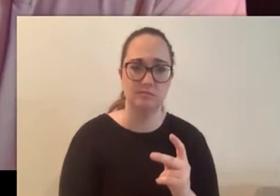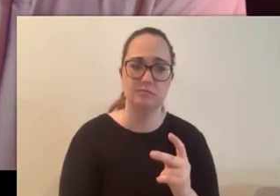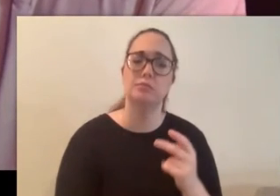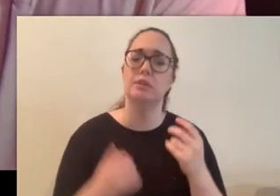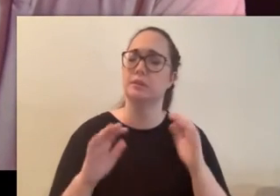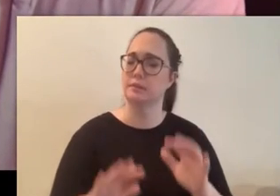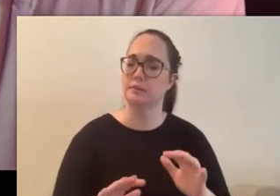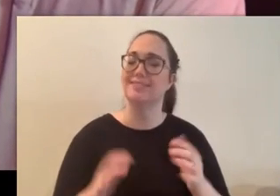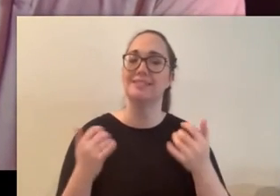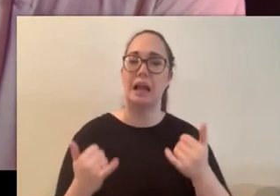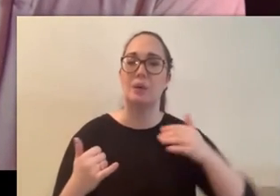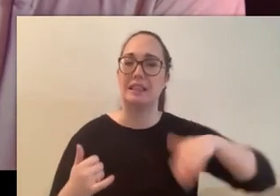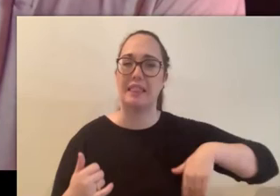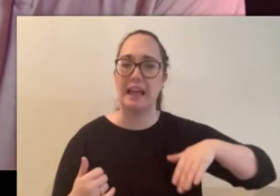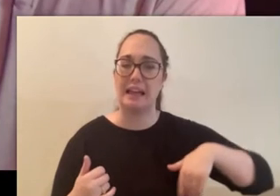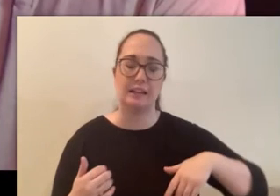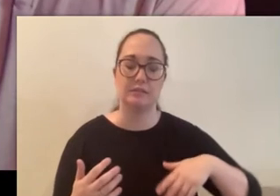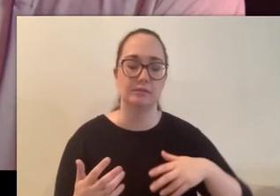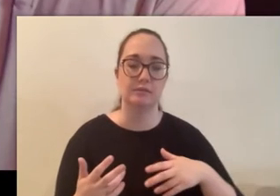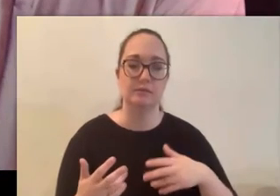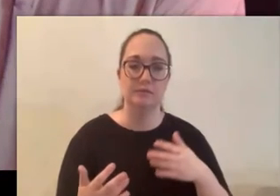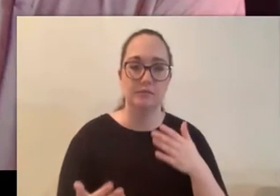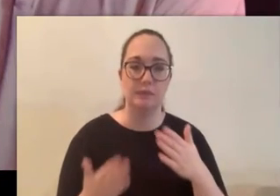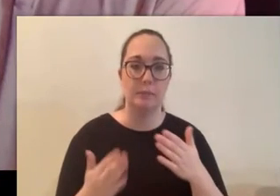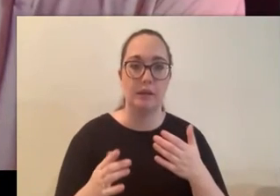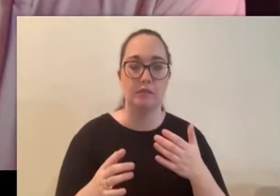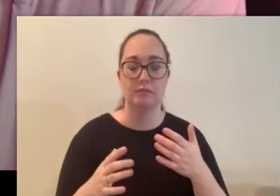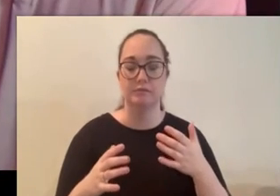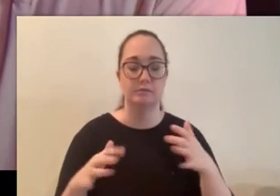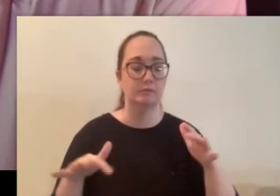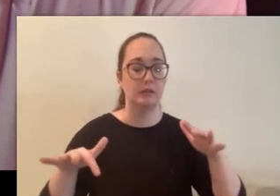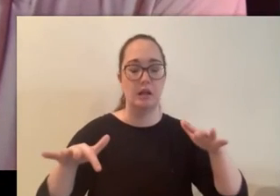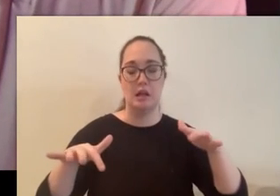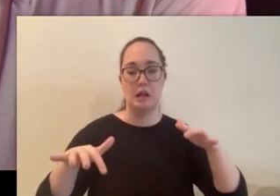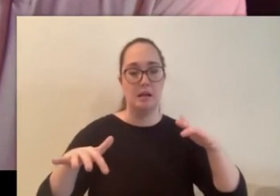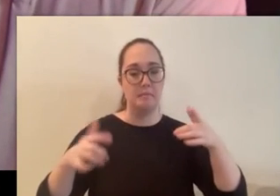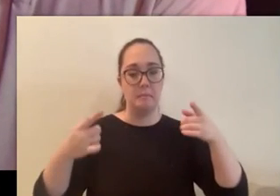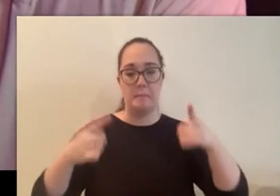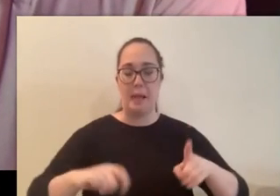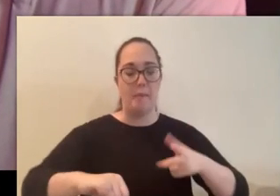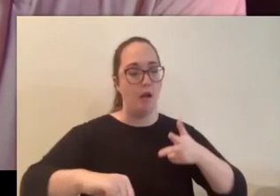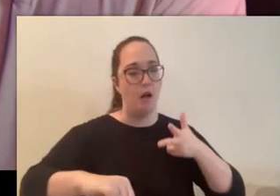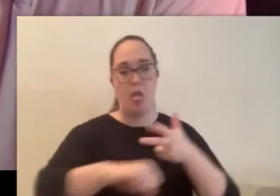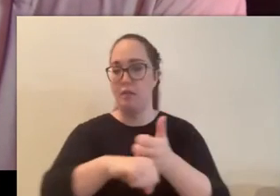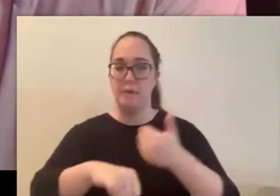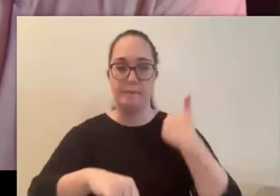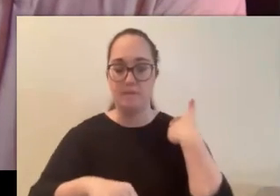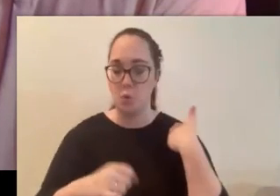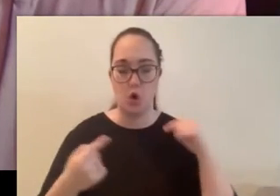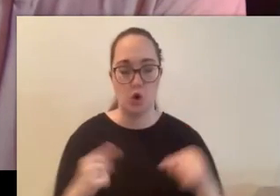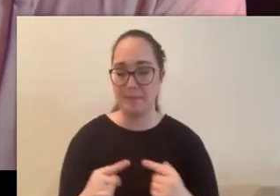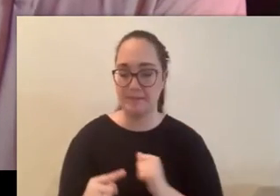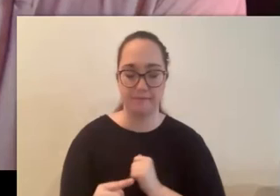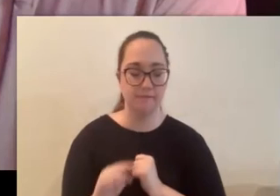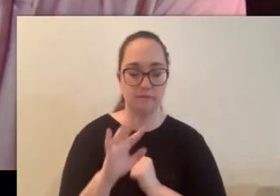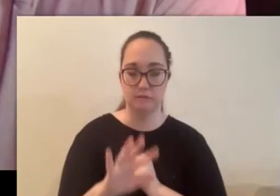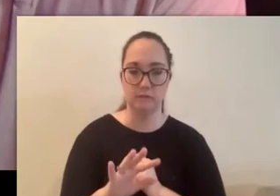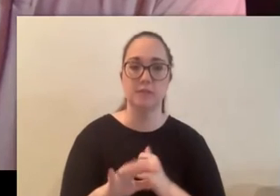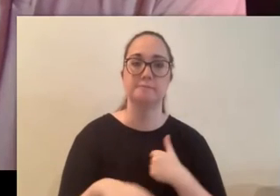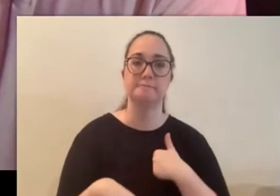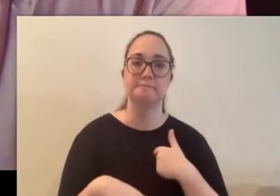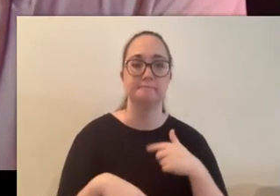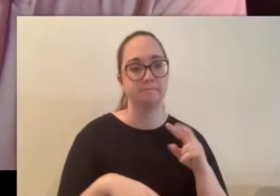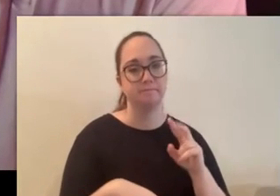light must have really hit the handlebar a little bit harder than i thought i turned around and and picked up my walking